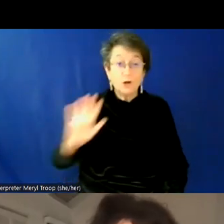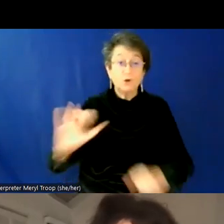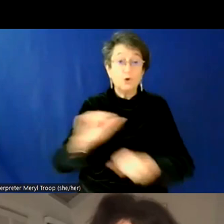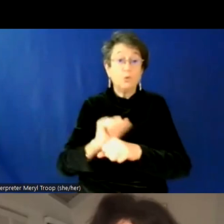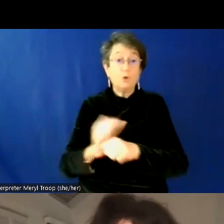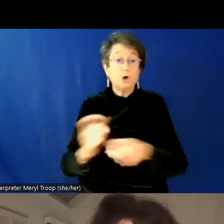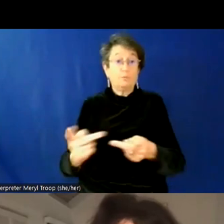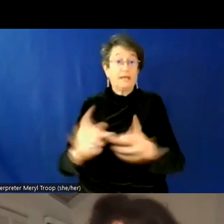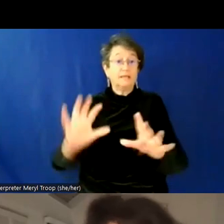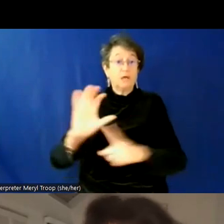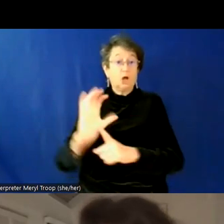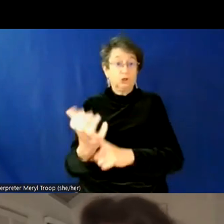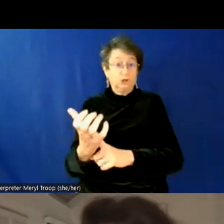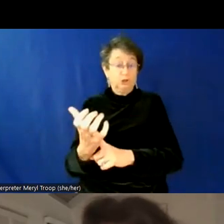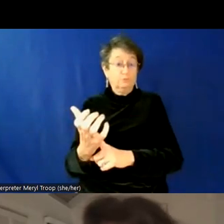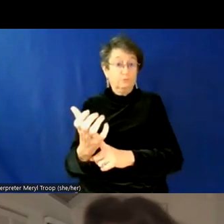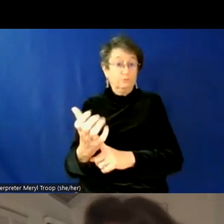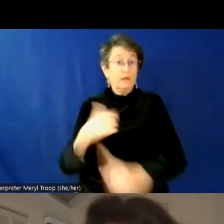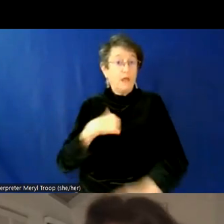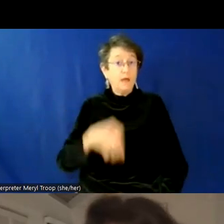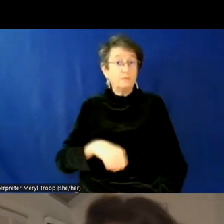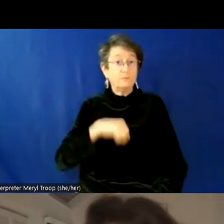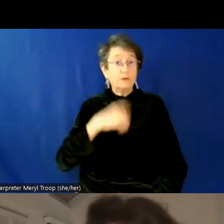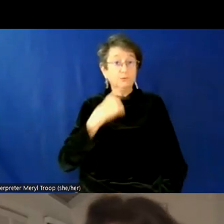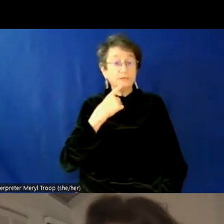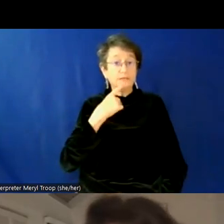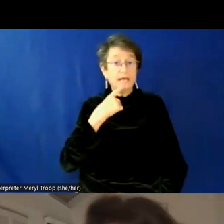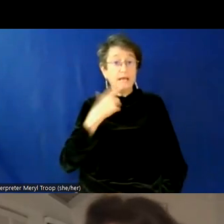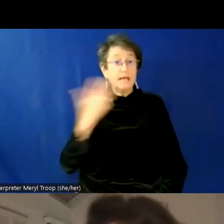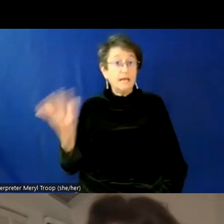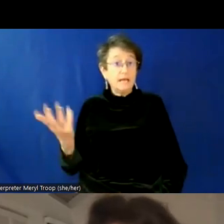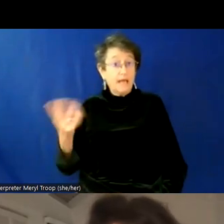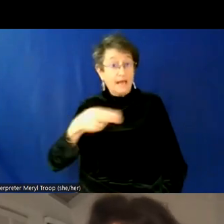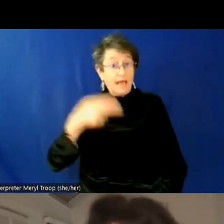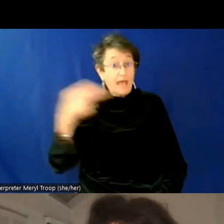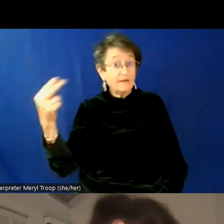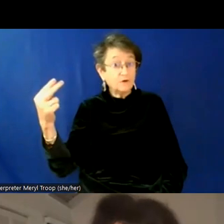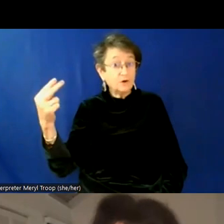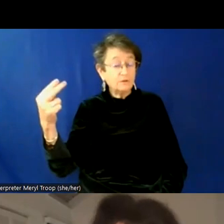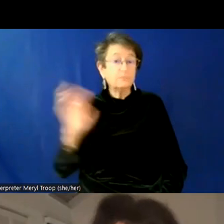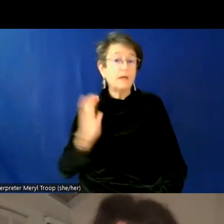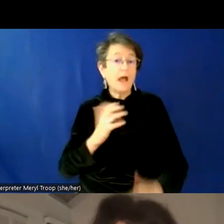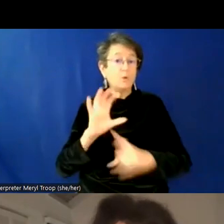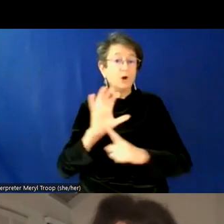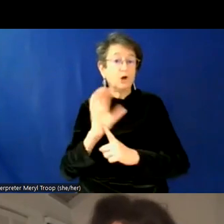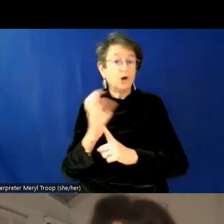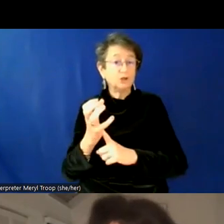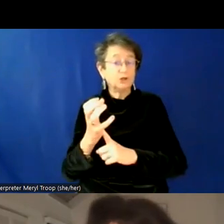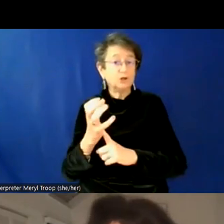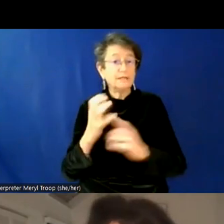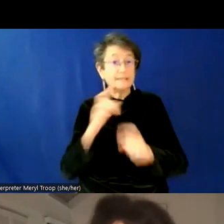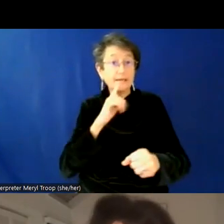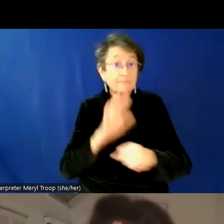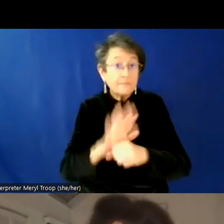And, you know, I'm proud to say that at Hannaford, uh, that it's, it's a culture that's committed to nurturing safe spaces and